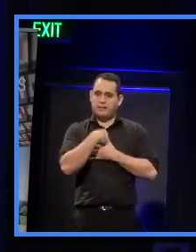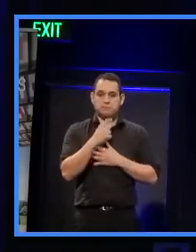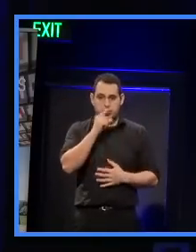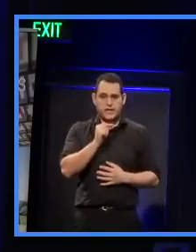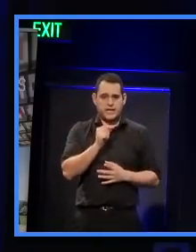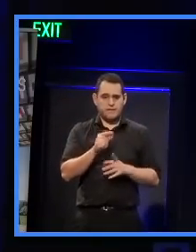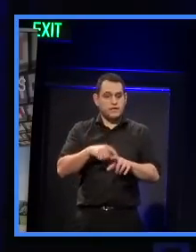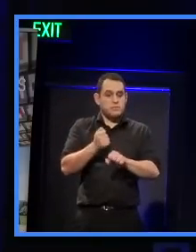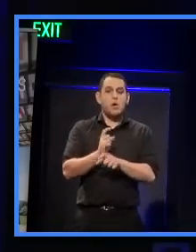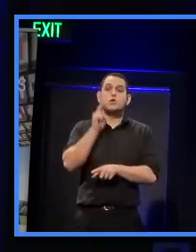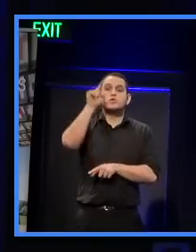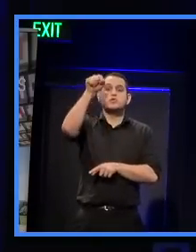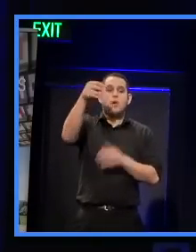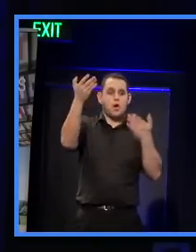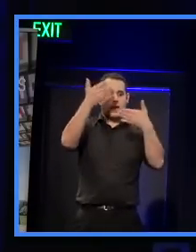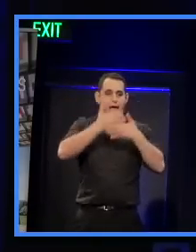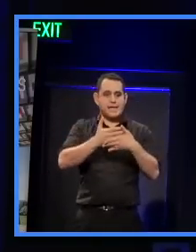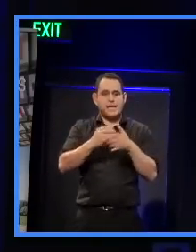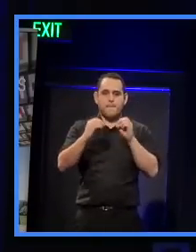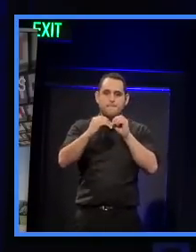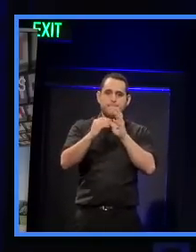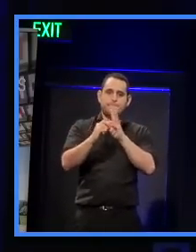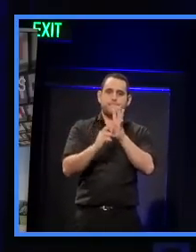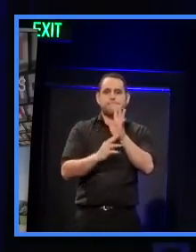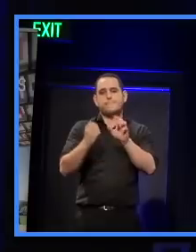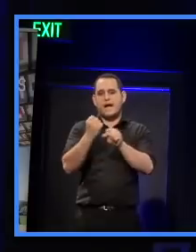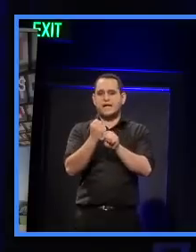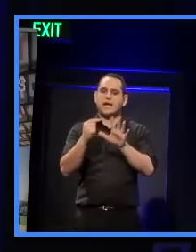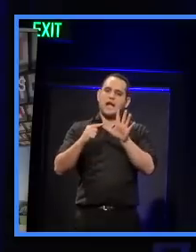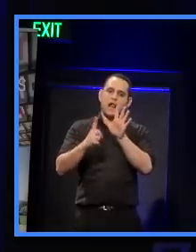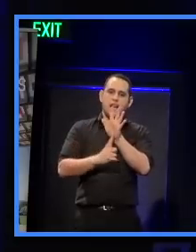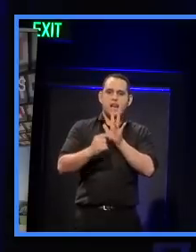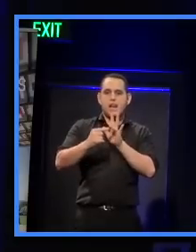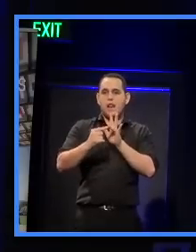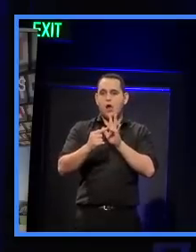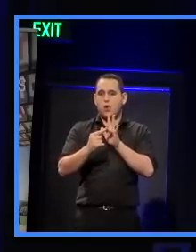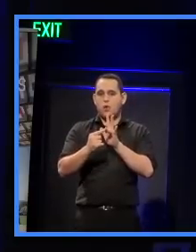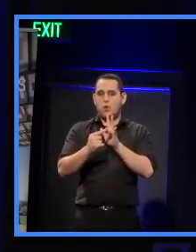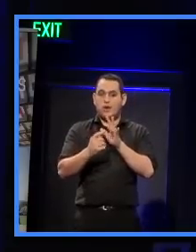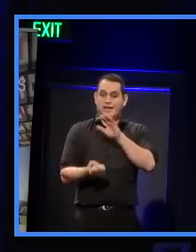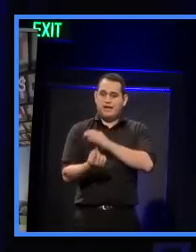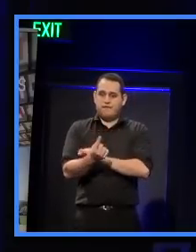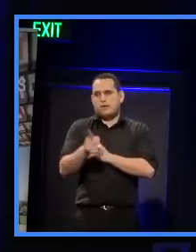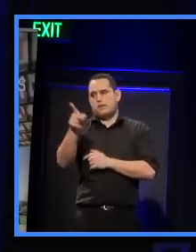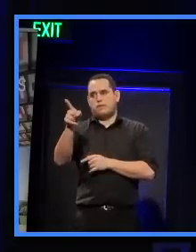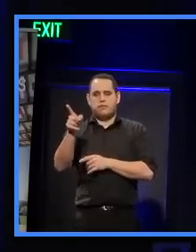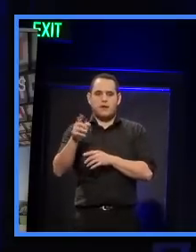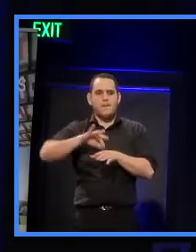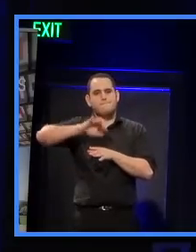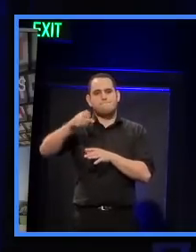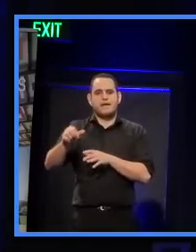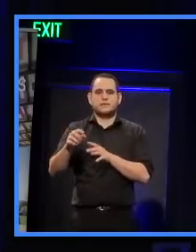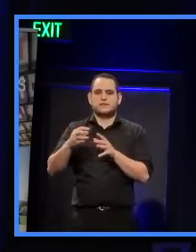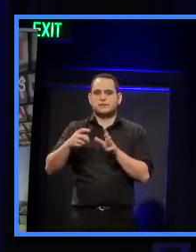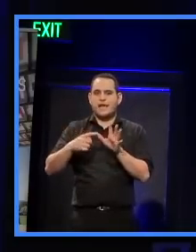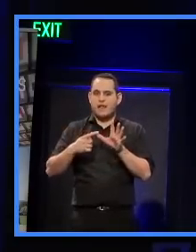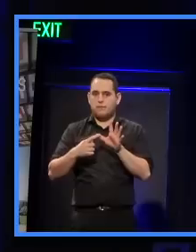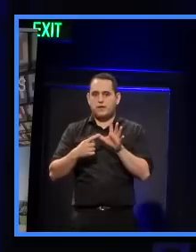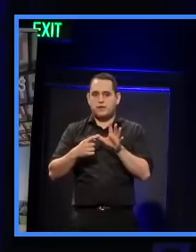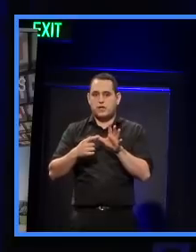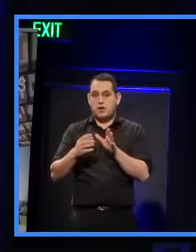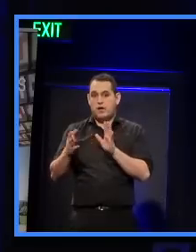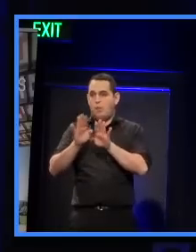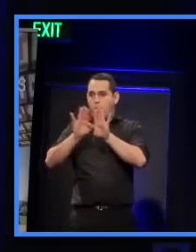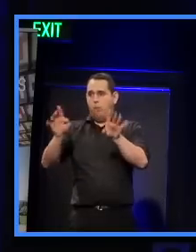night, for instance, there's a bungalow event and organised by the Albert Eden Local Board and where you can see an entertaining